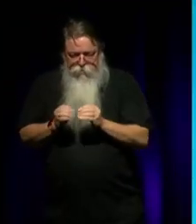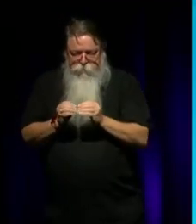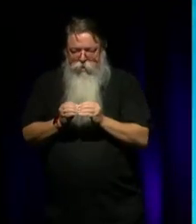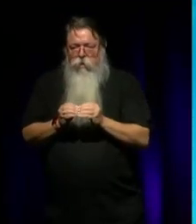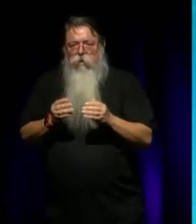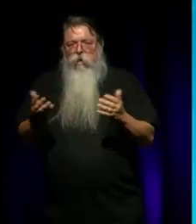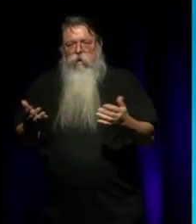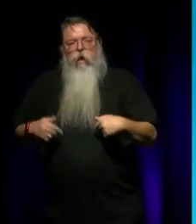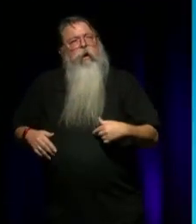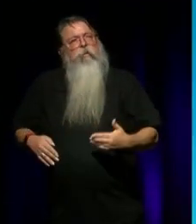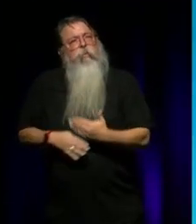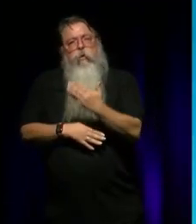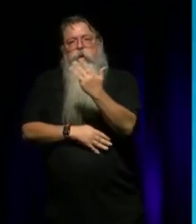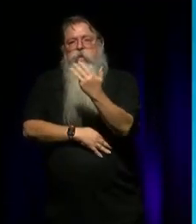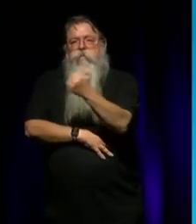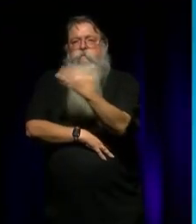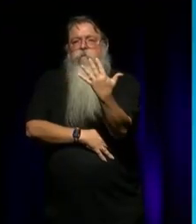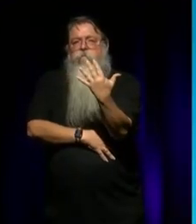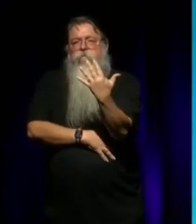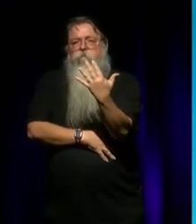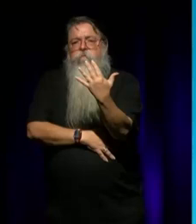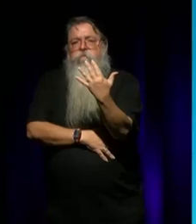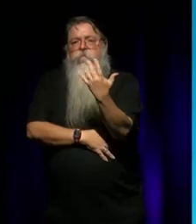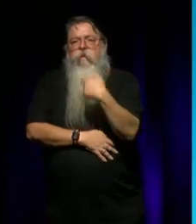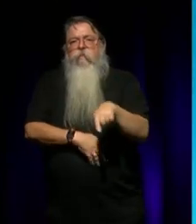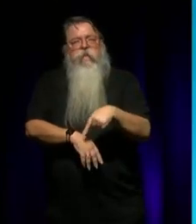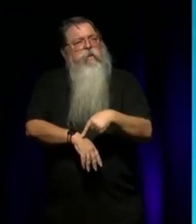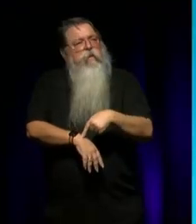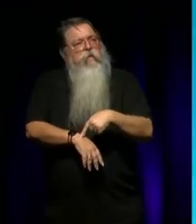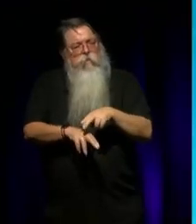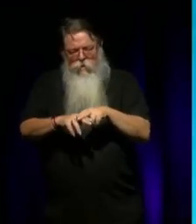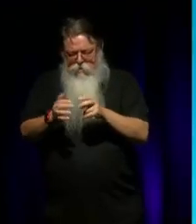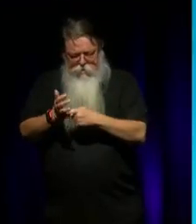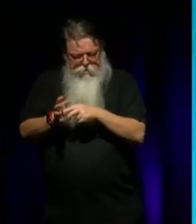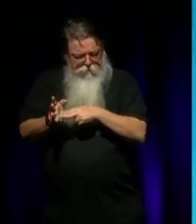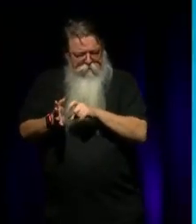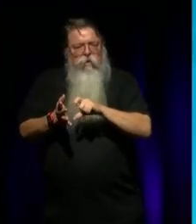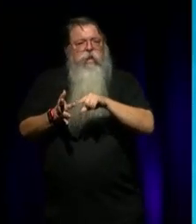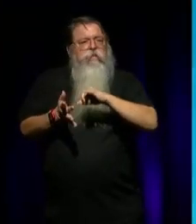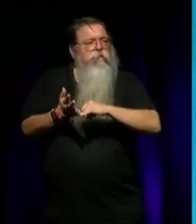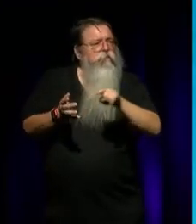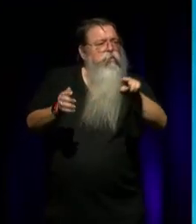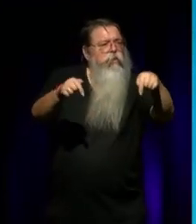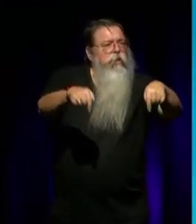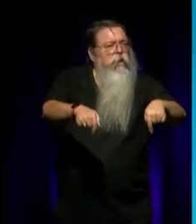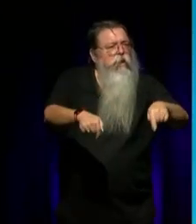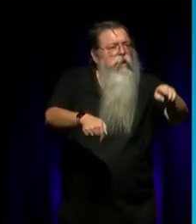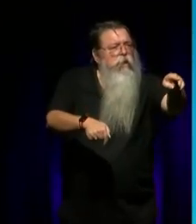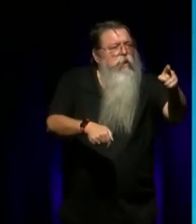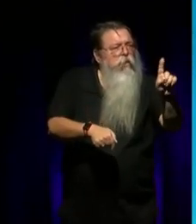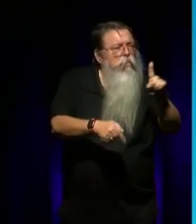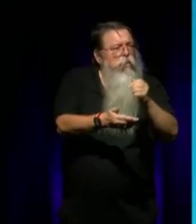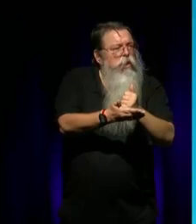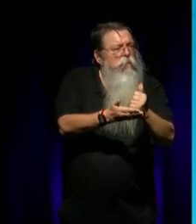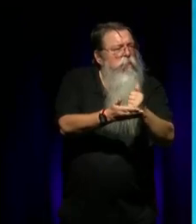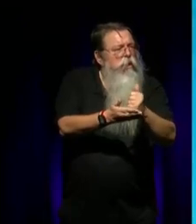You I was born in 1965. By that stage, I think Francis is here tonight. Francis, what number are you? You're one,